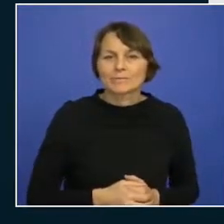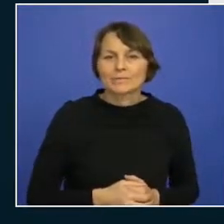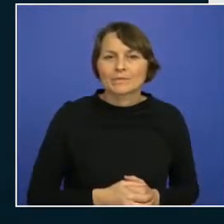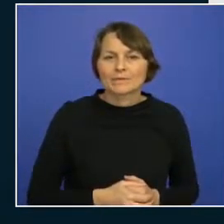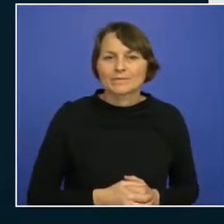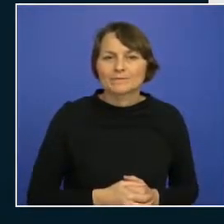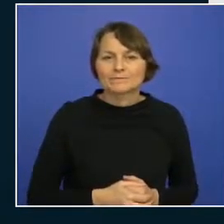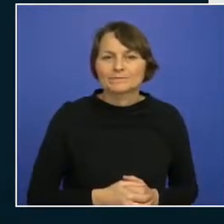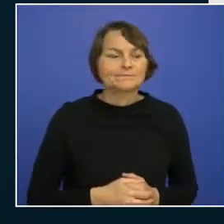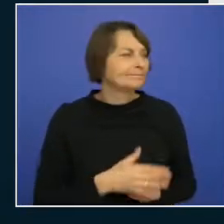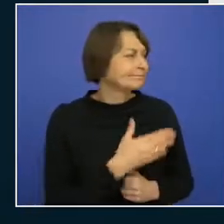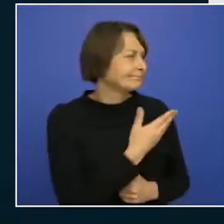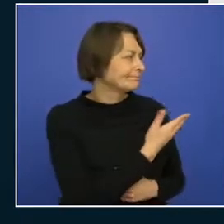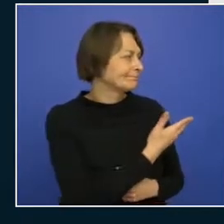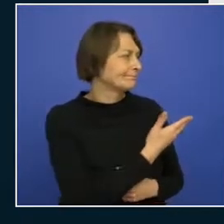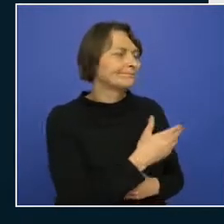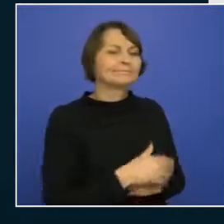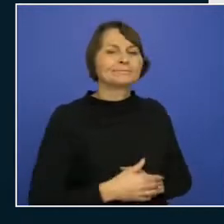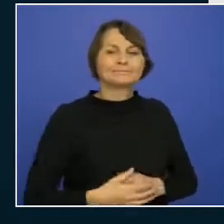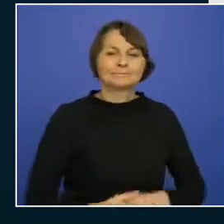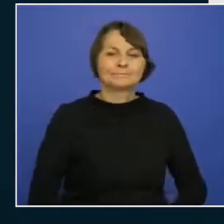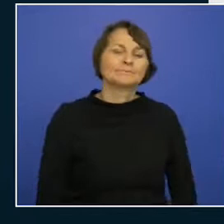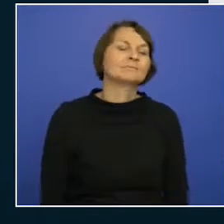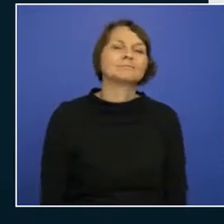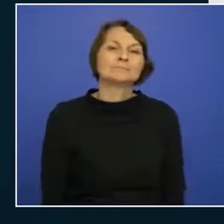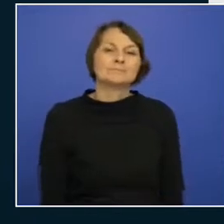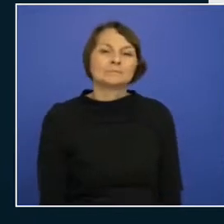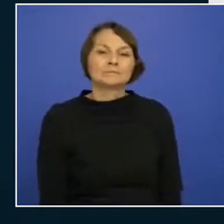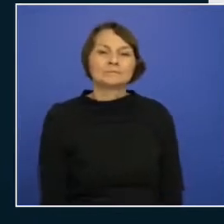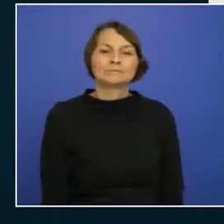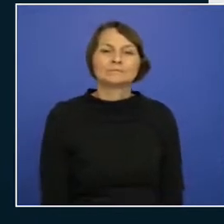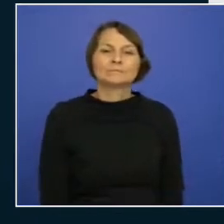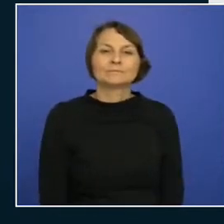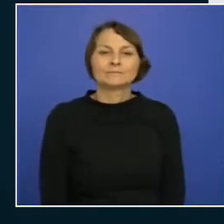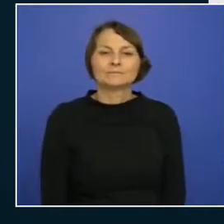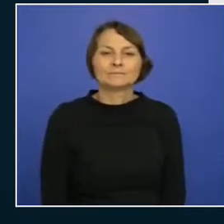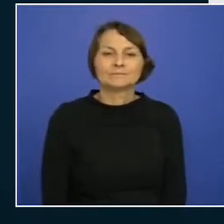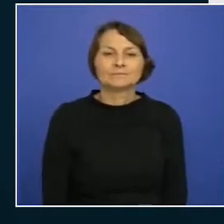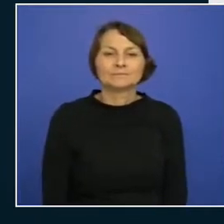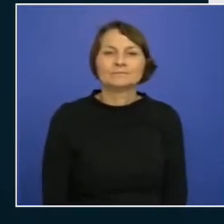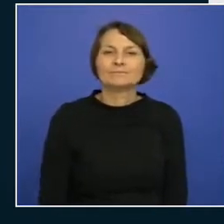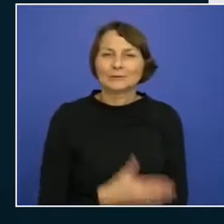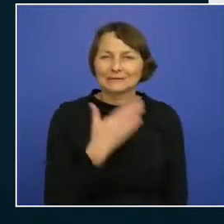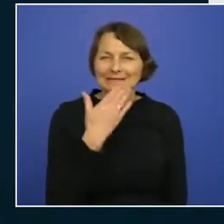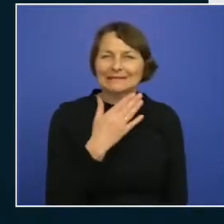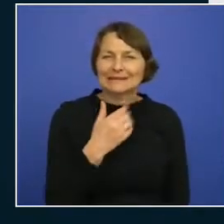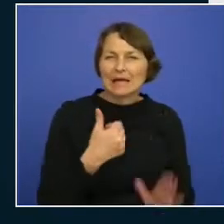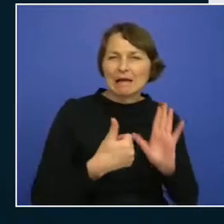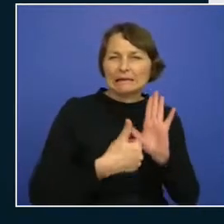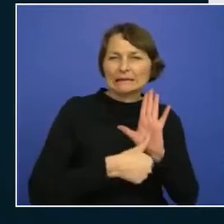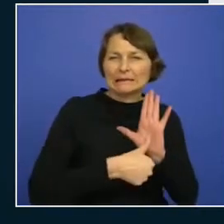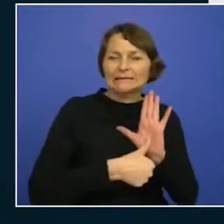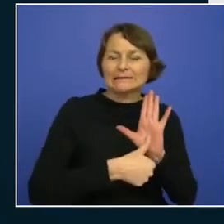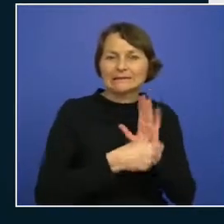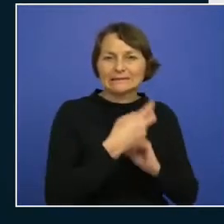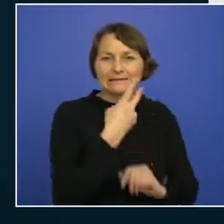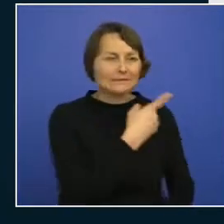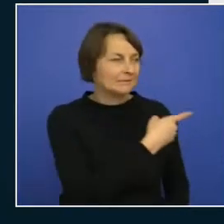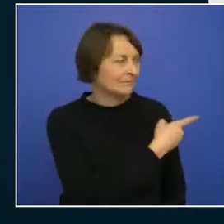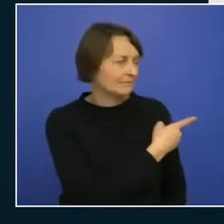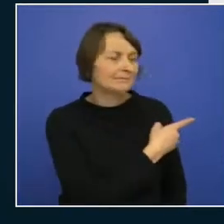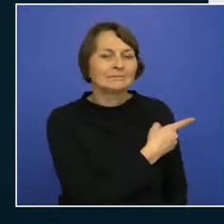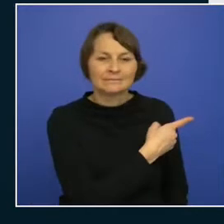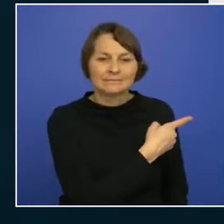app service app and we go to identity identity now you'll see that this app has a system assigned